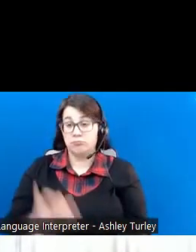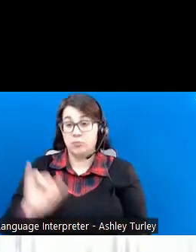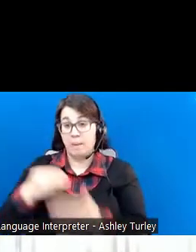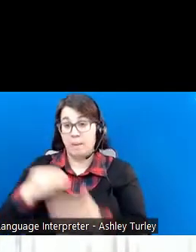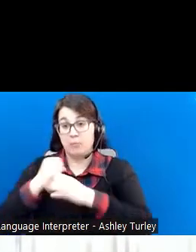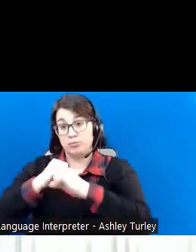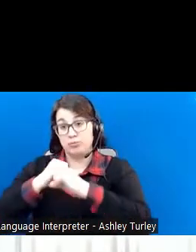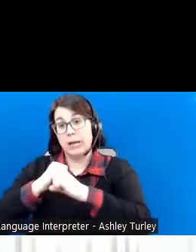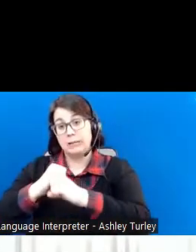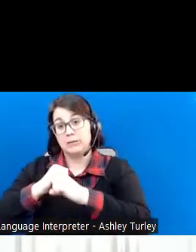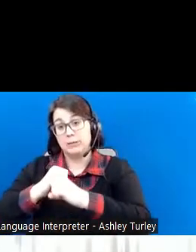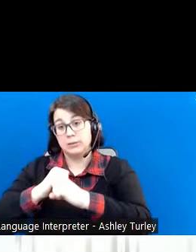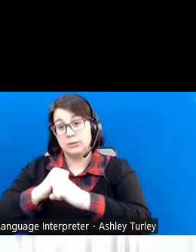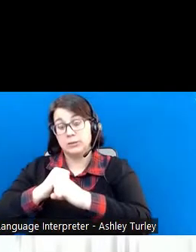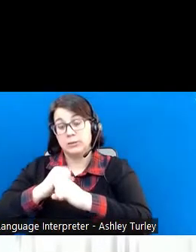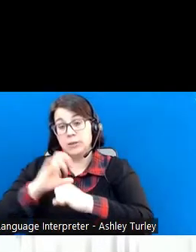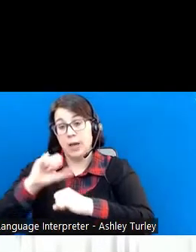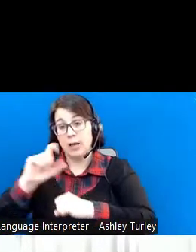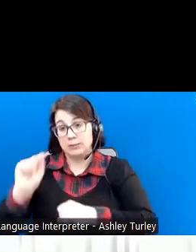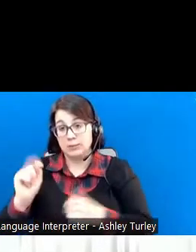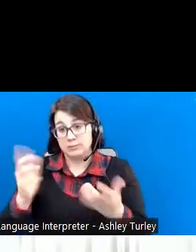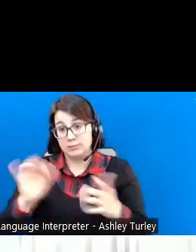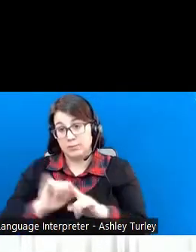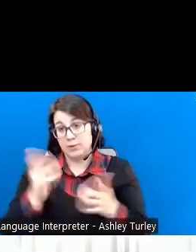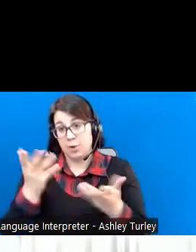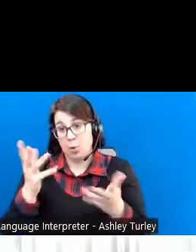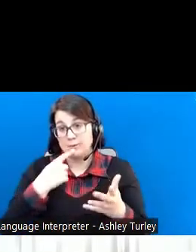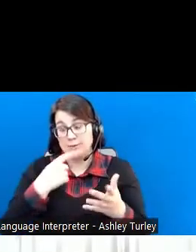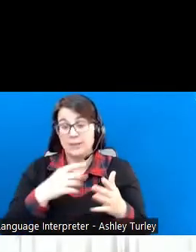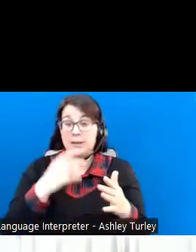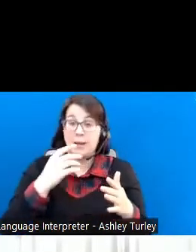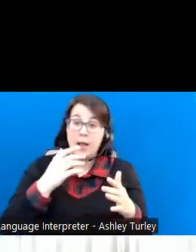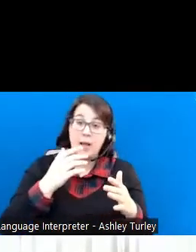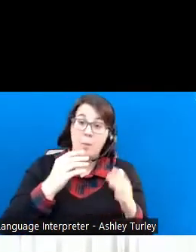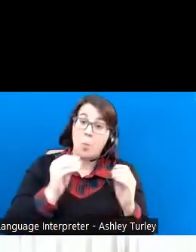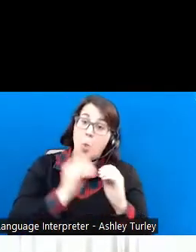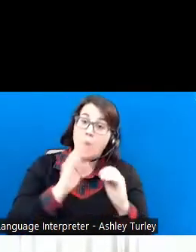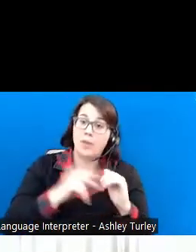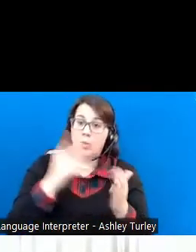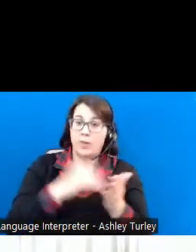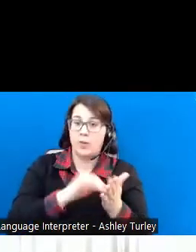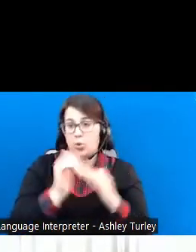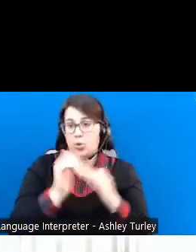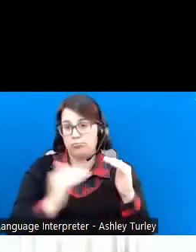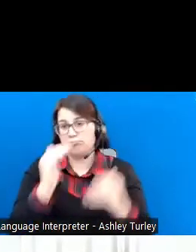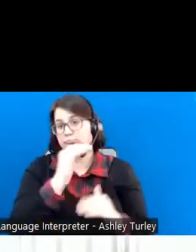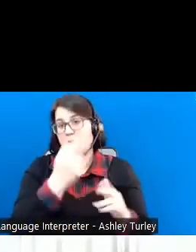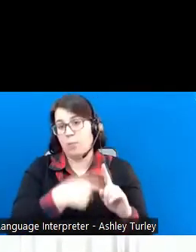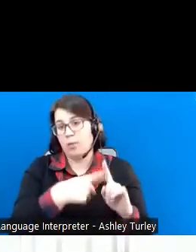like Roxanne said earlier, allowing for more than $2,000 a month to be in the account.